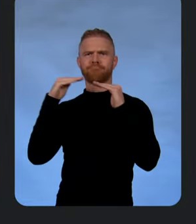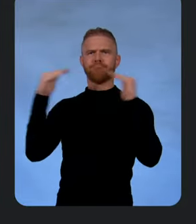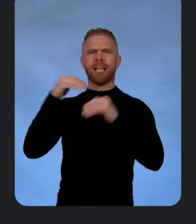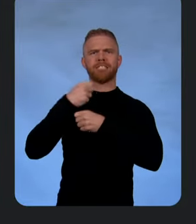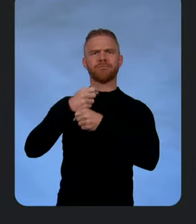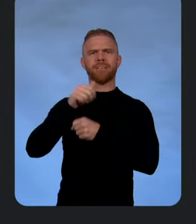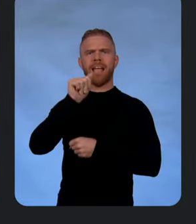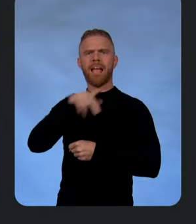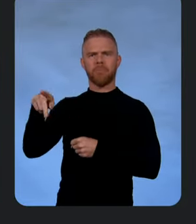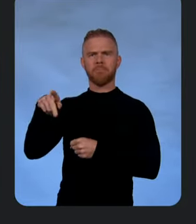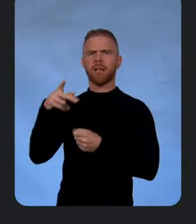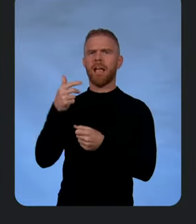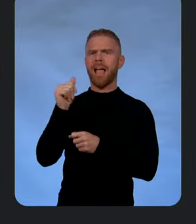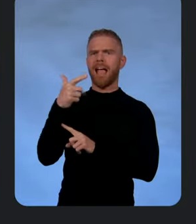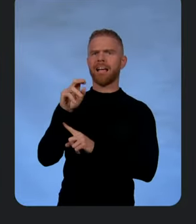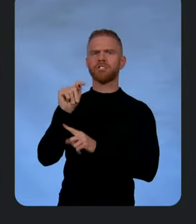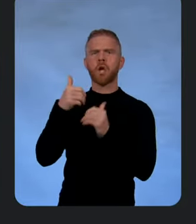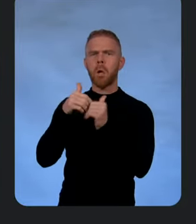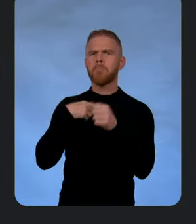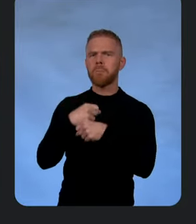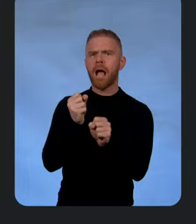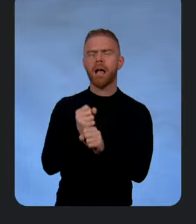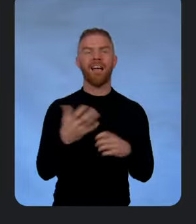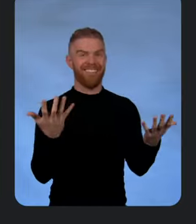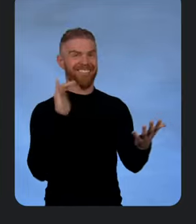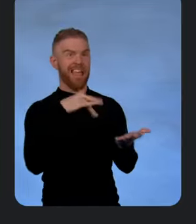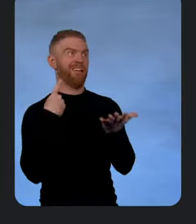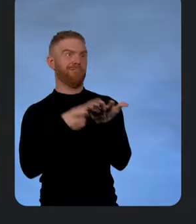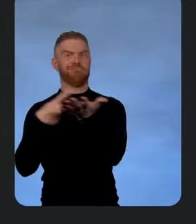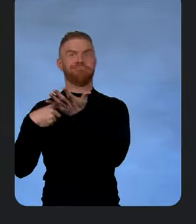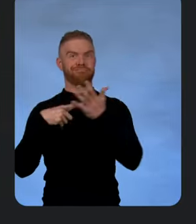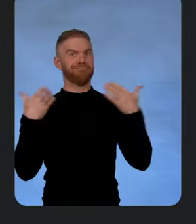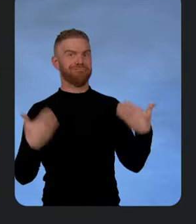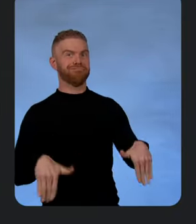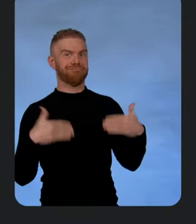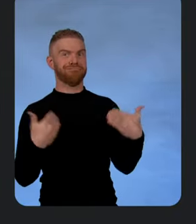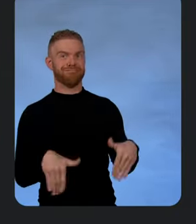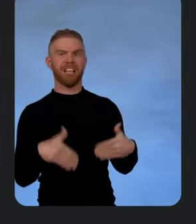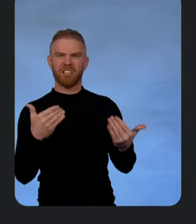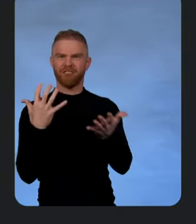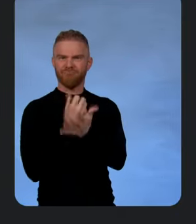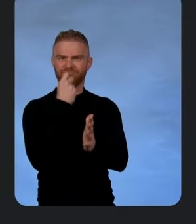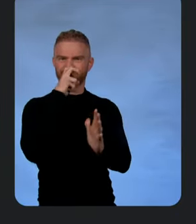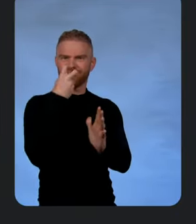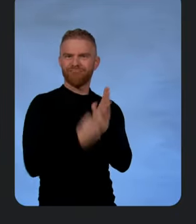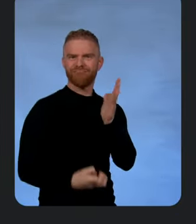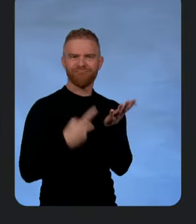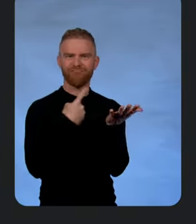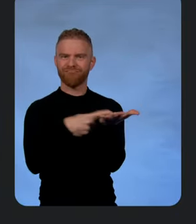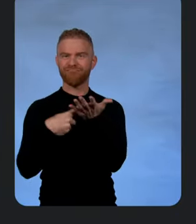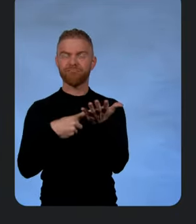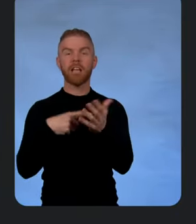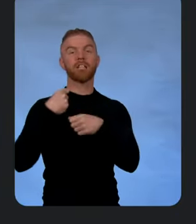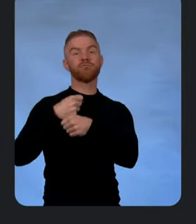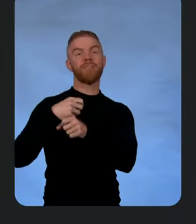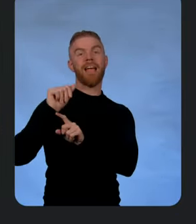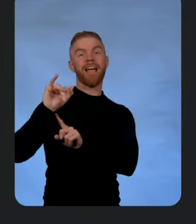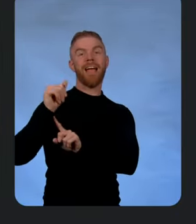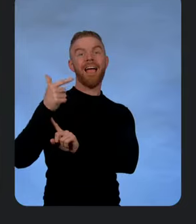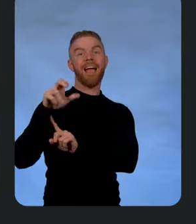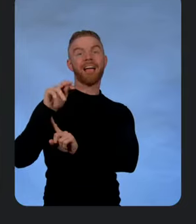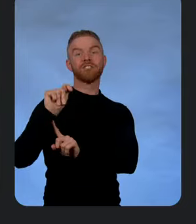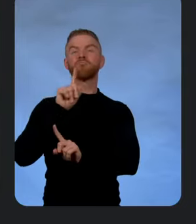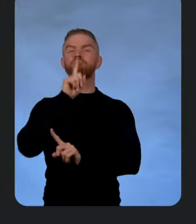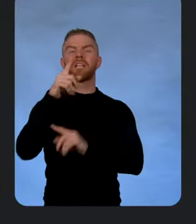How do I make it? That is the question of the moment, isn't it? Let's dive in. Okay. So a generative AI agent is essentially